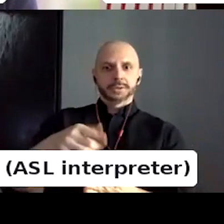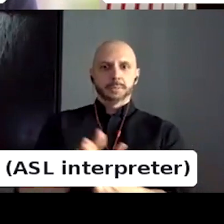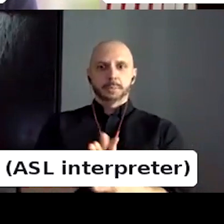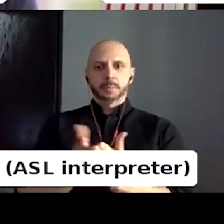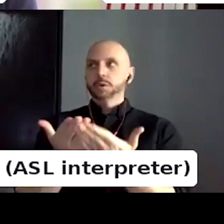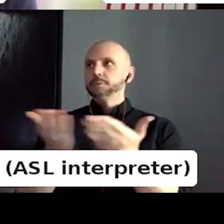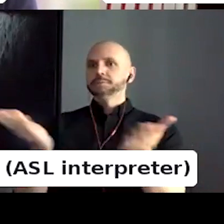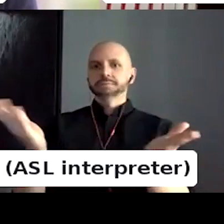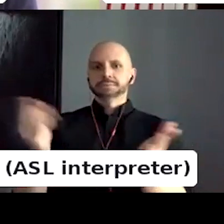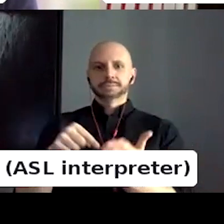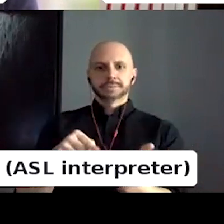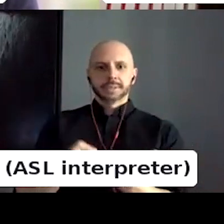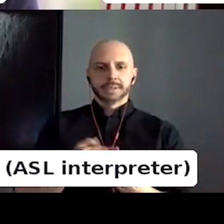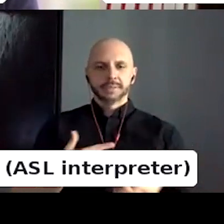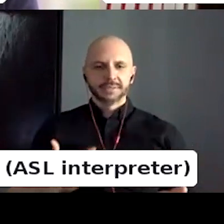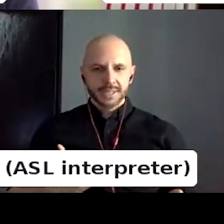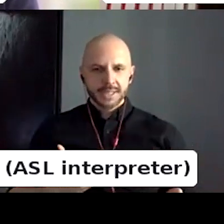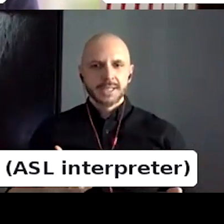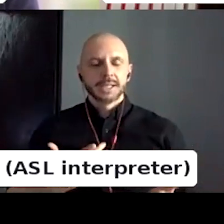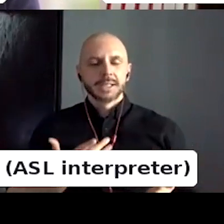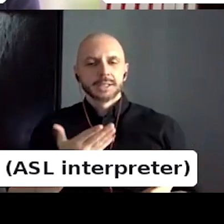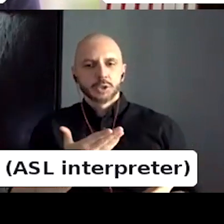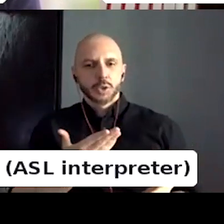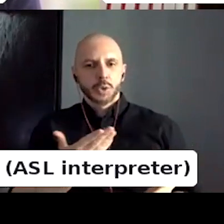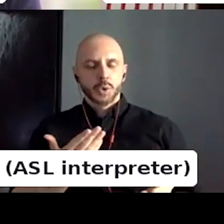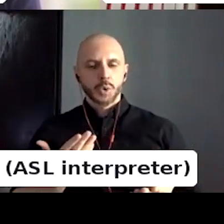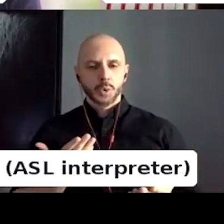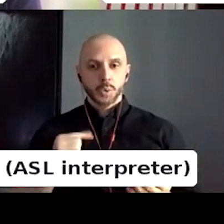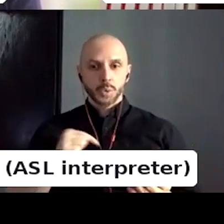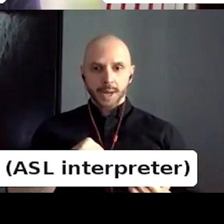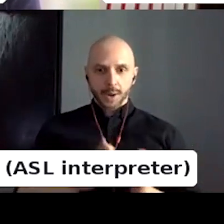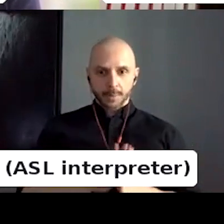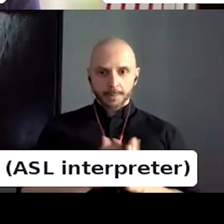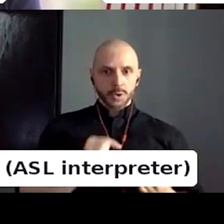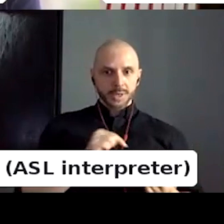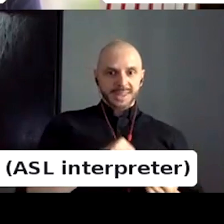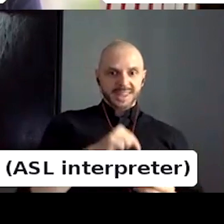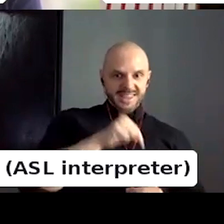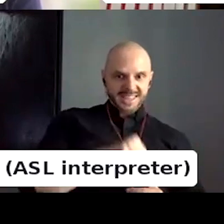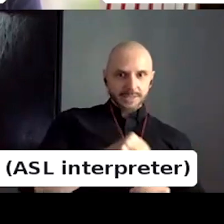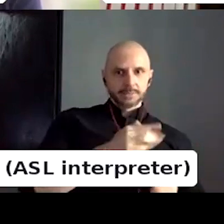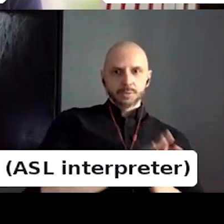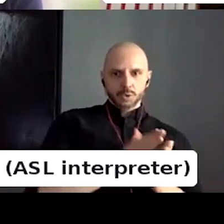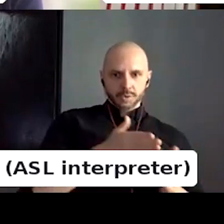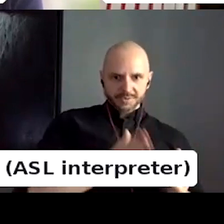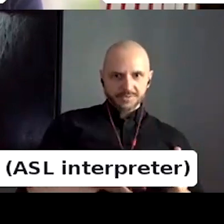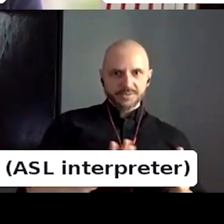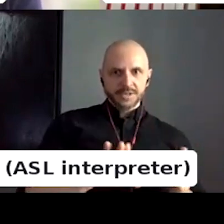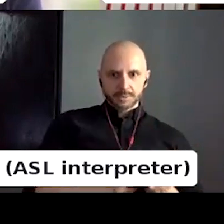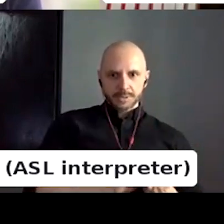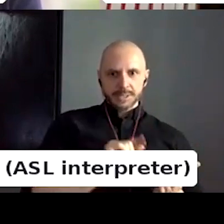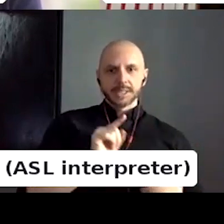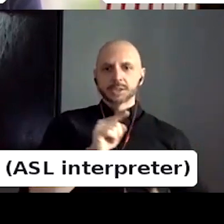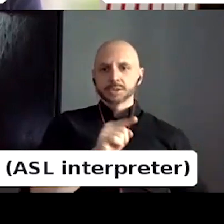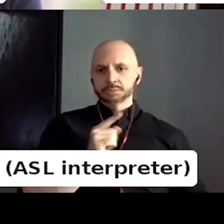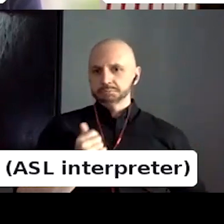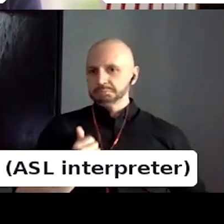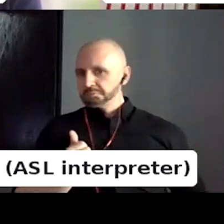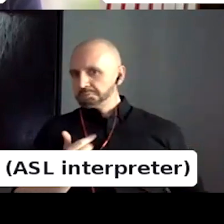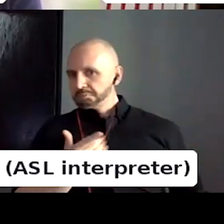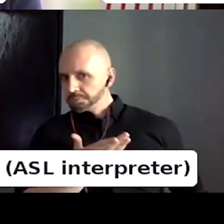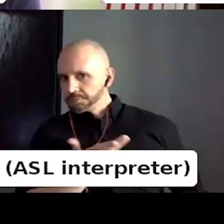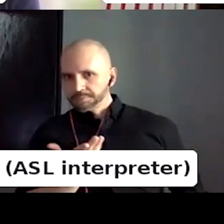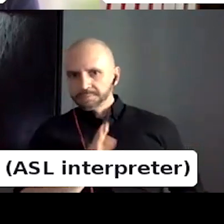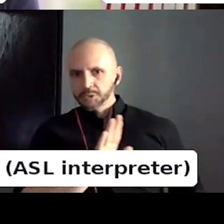spent time with all these other contributions and thoughts, what sort of has changed for you? And if